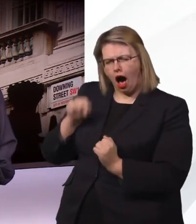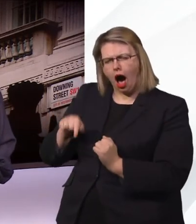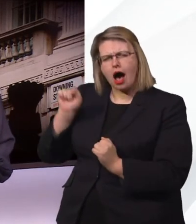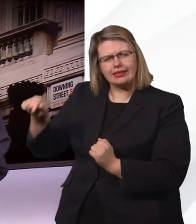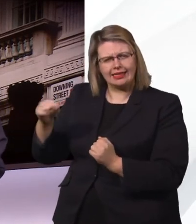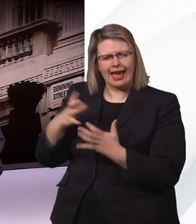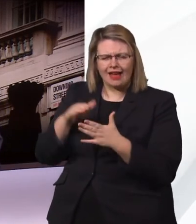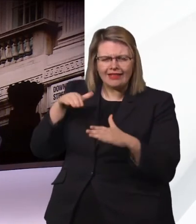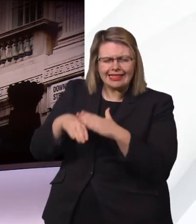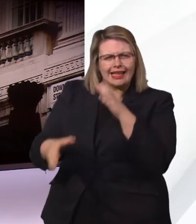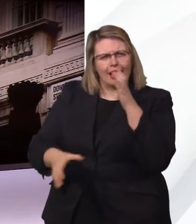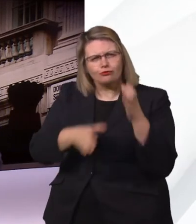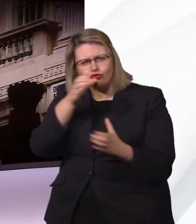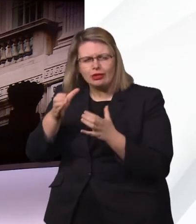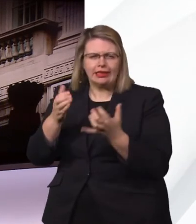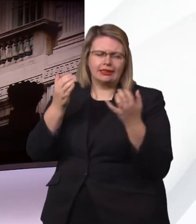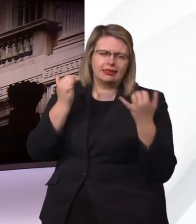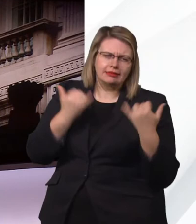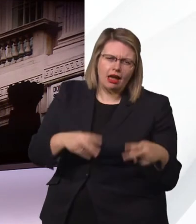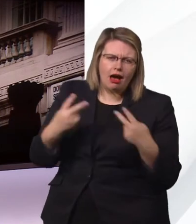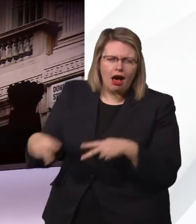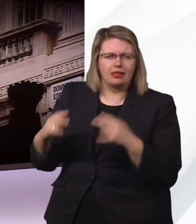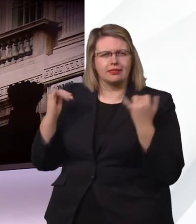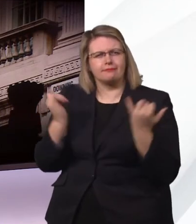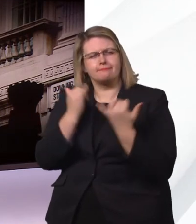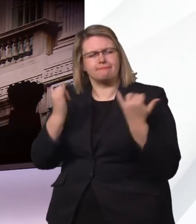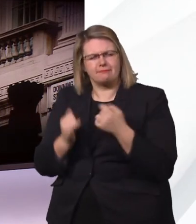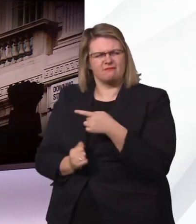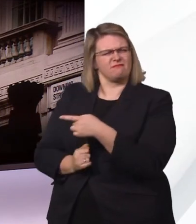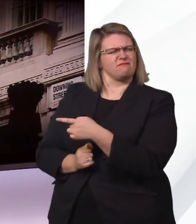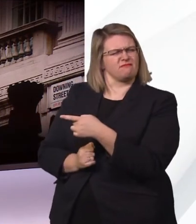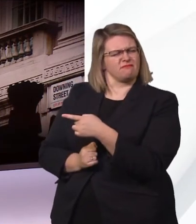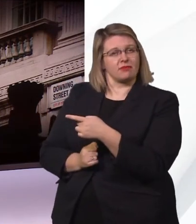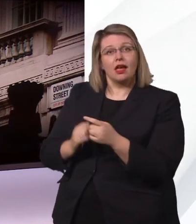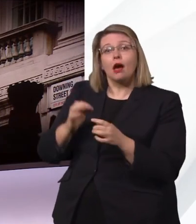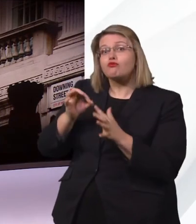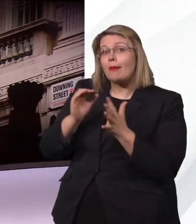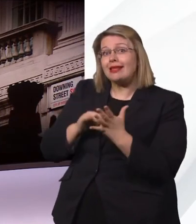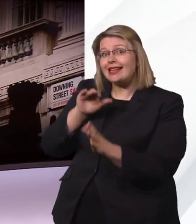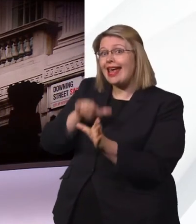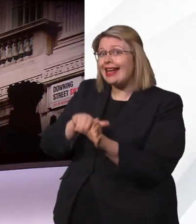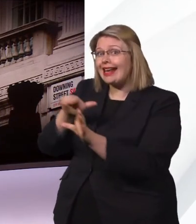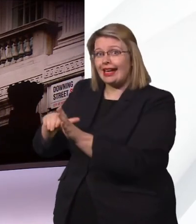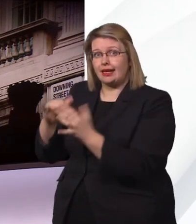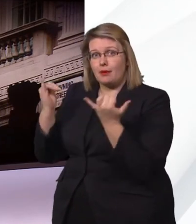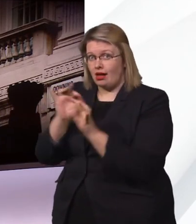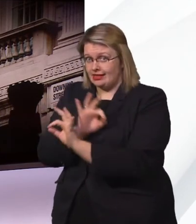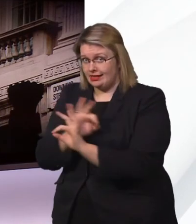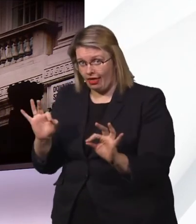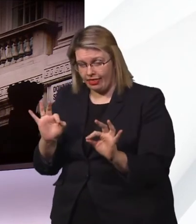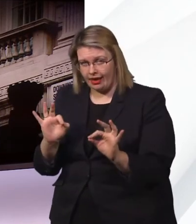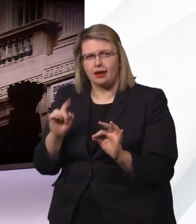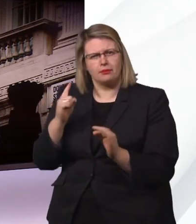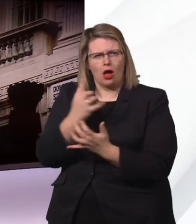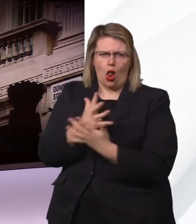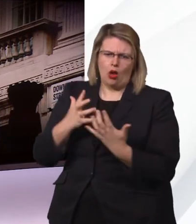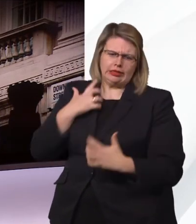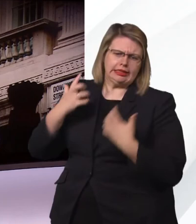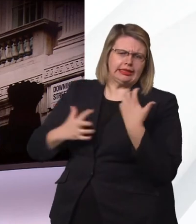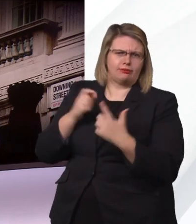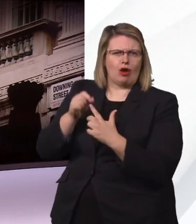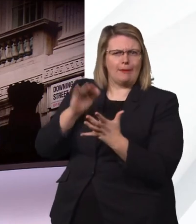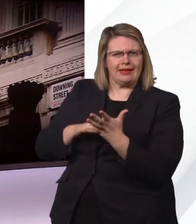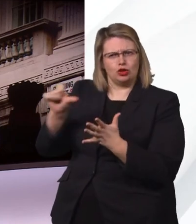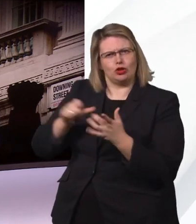parties, but the latest disclosures, which the Daily Telegraph reported, have amplified calls for his resignation. Our political